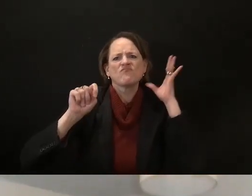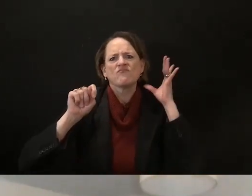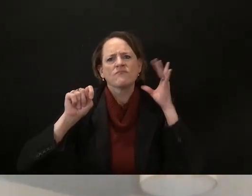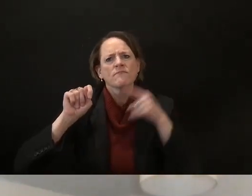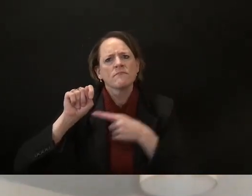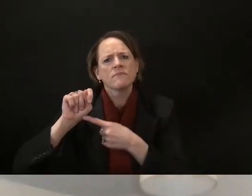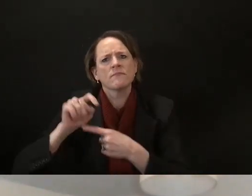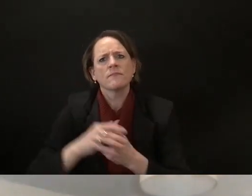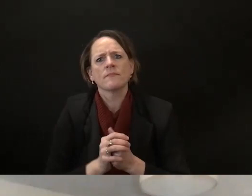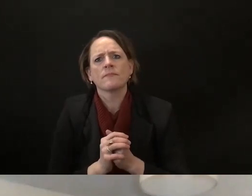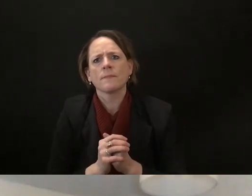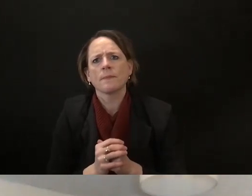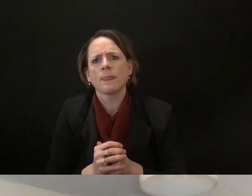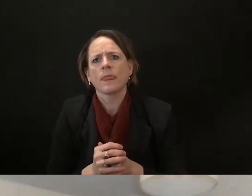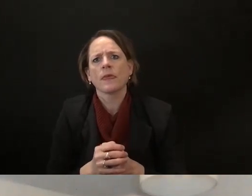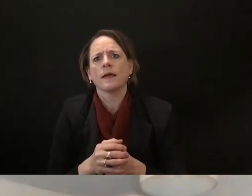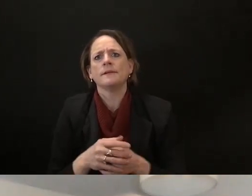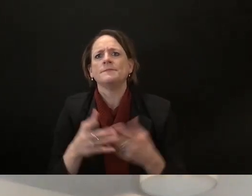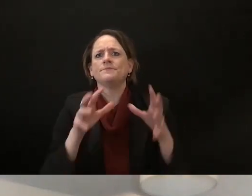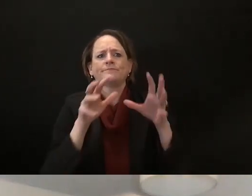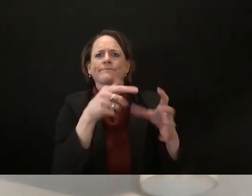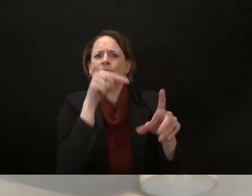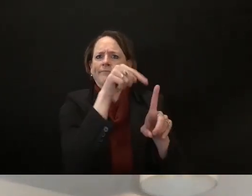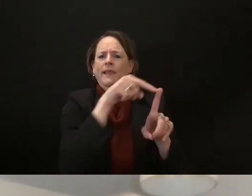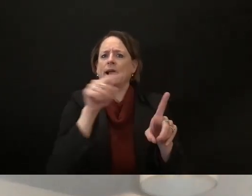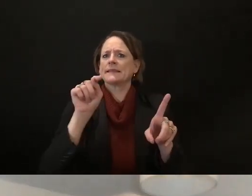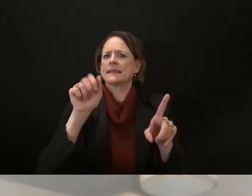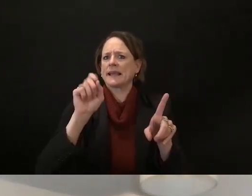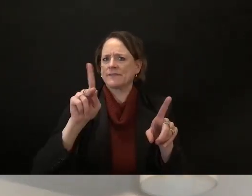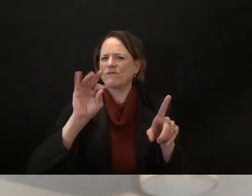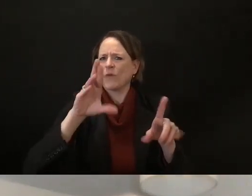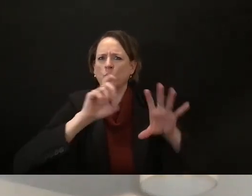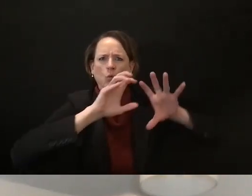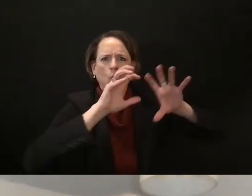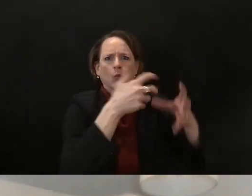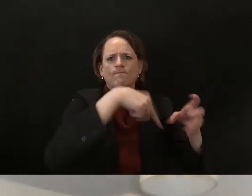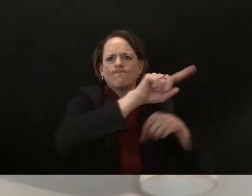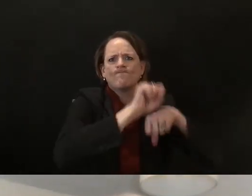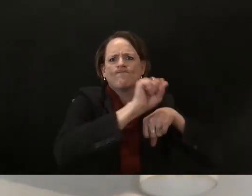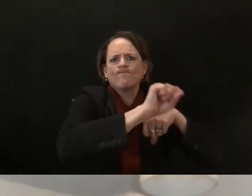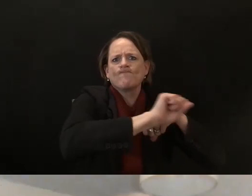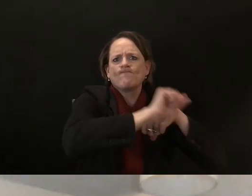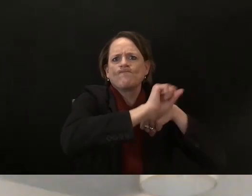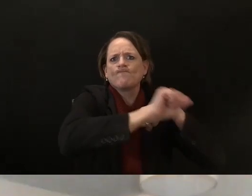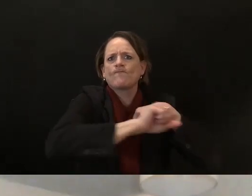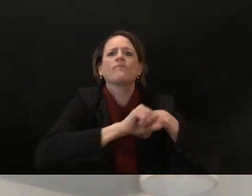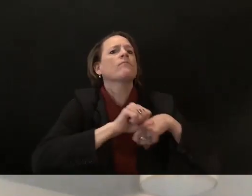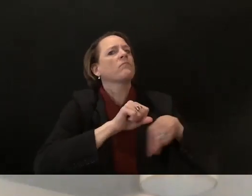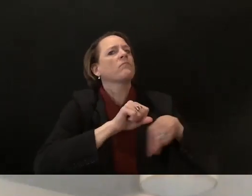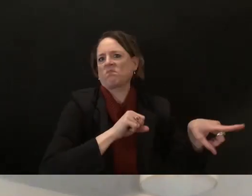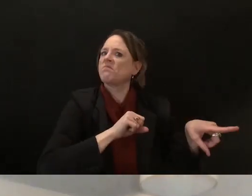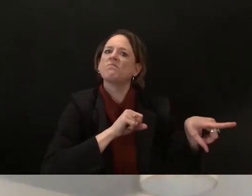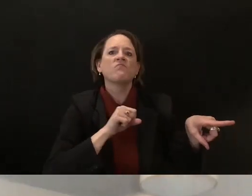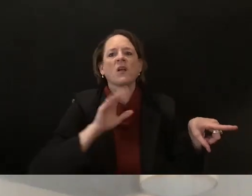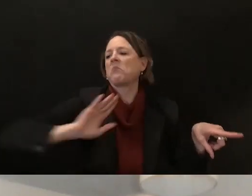intention of just grounding any uh progress on this and so it is it is while it's not surprising it is